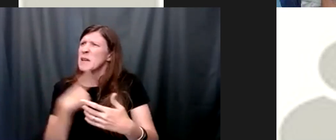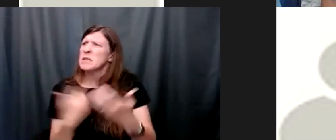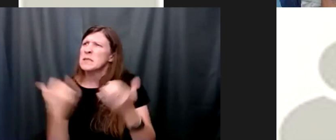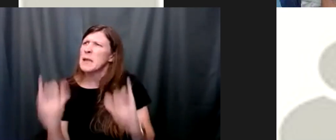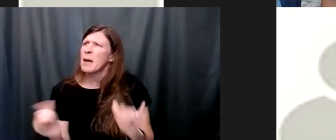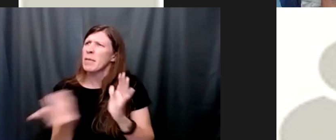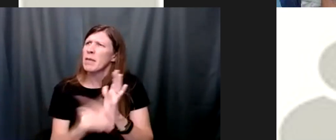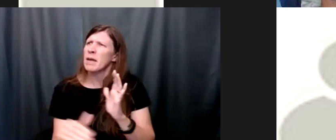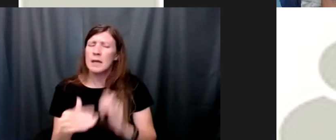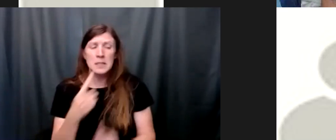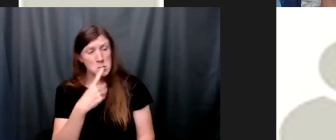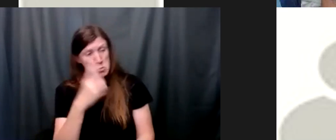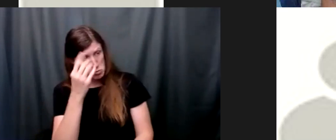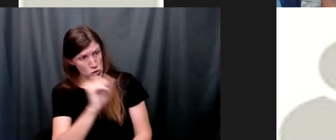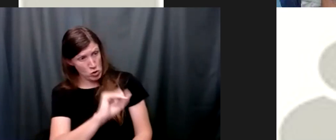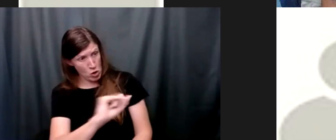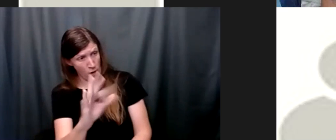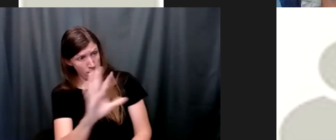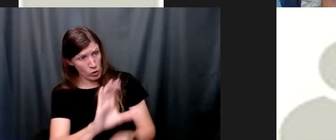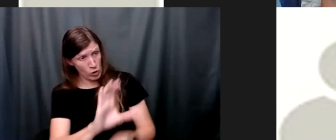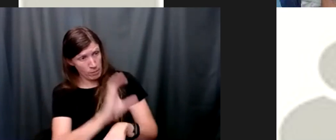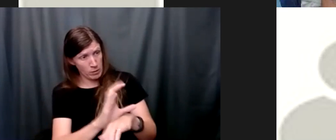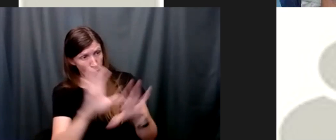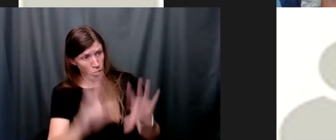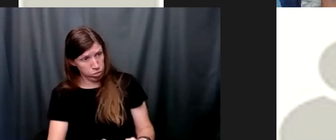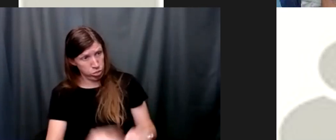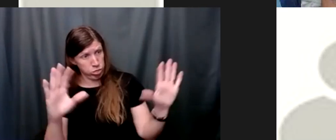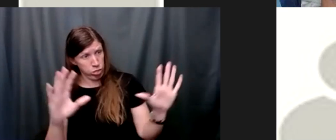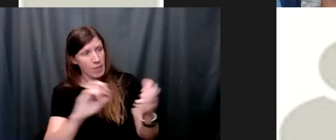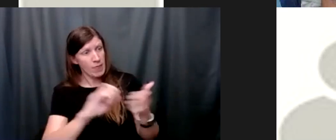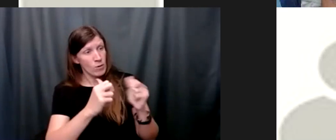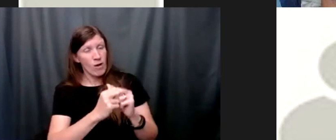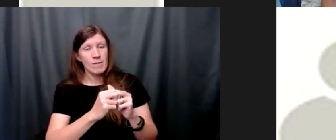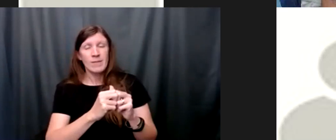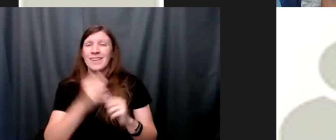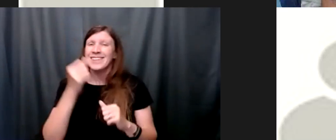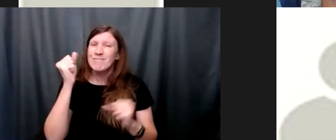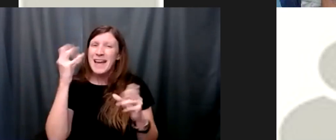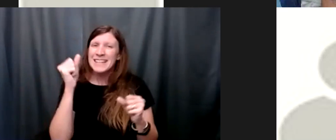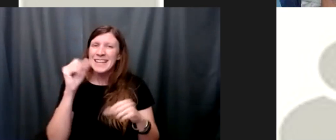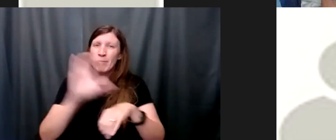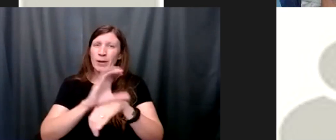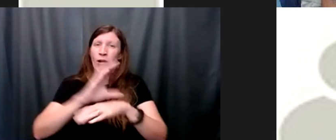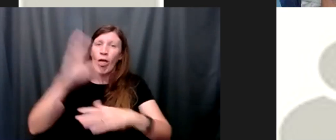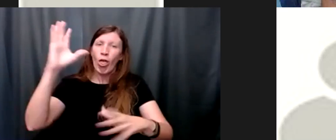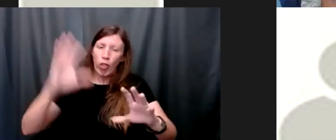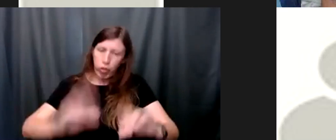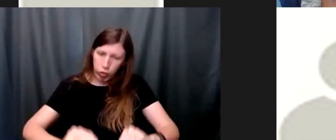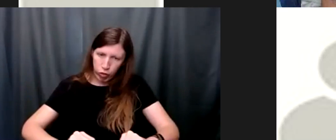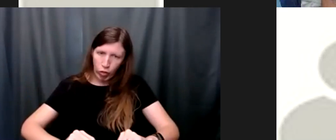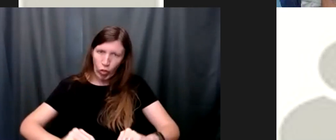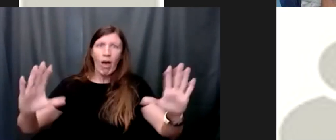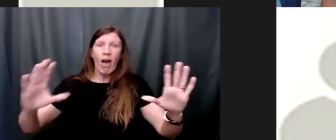yeah you see all you have to do is you gotta turn it off and then it's amazing when it reboots the problem's fixed this happened to me just this week